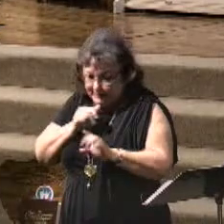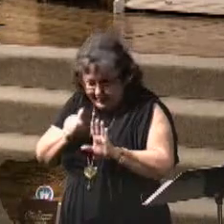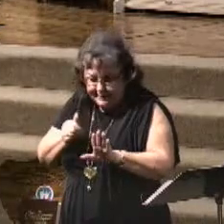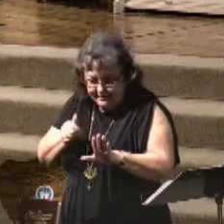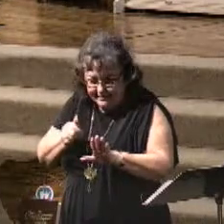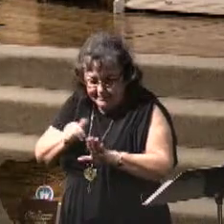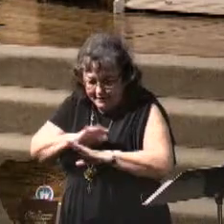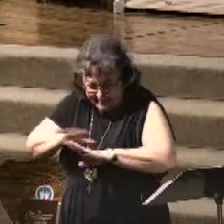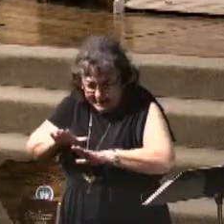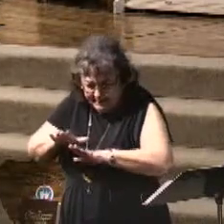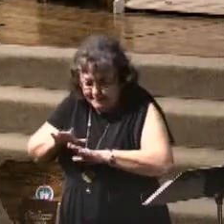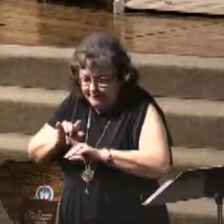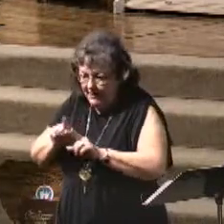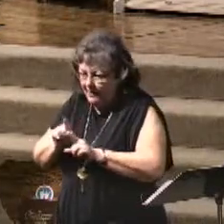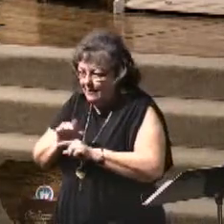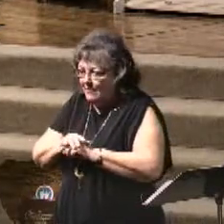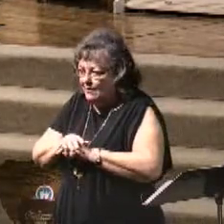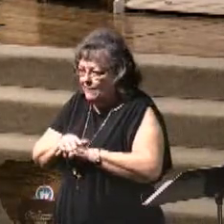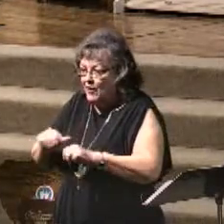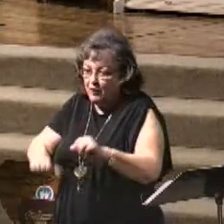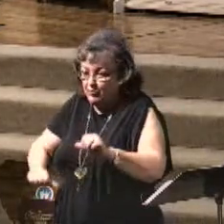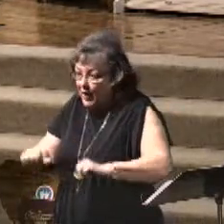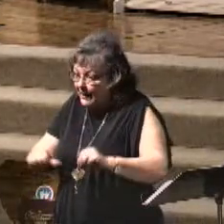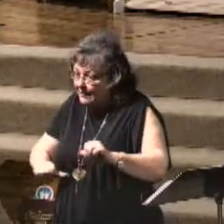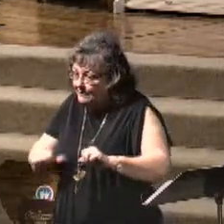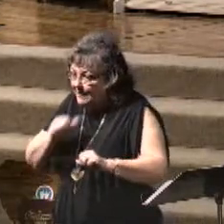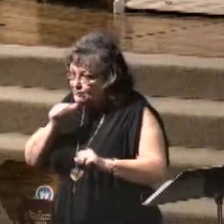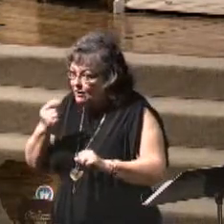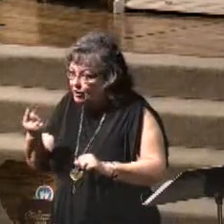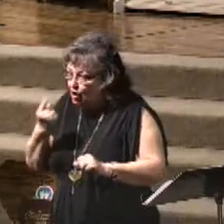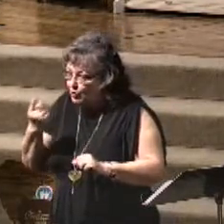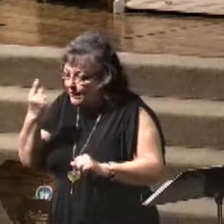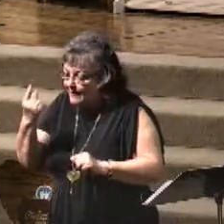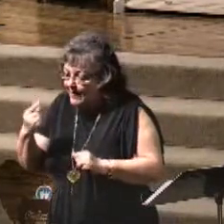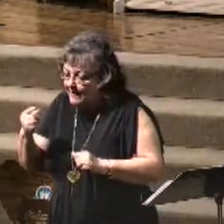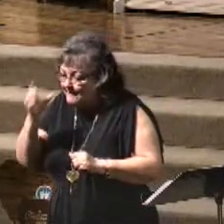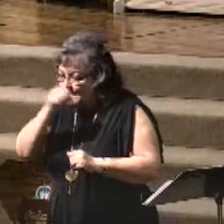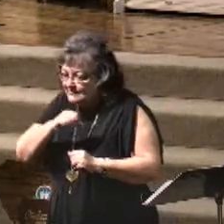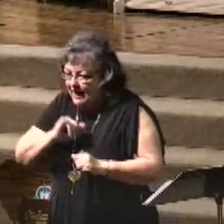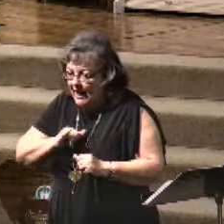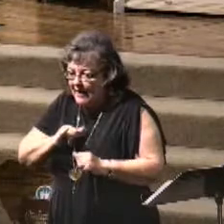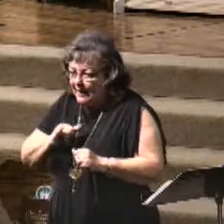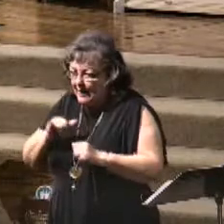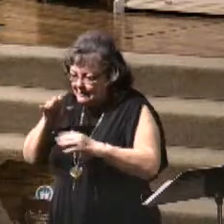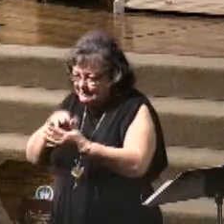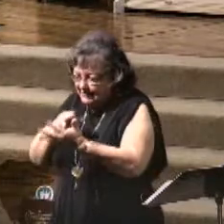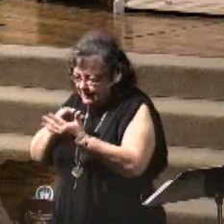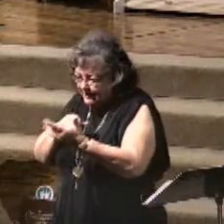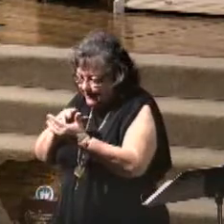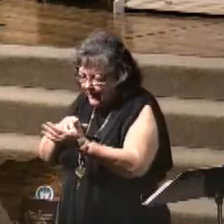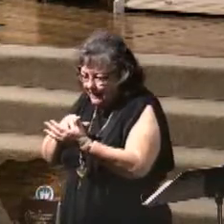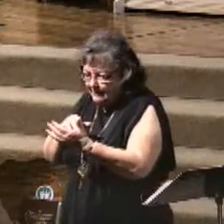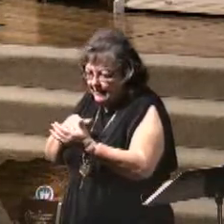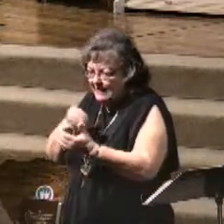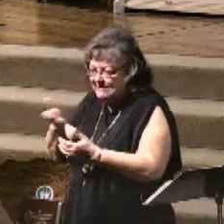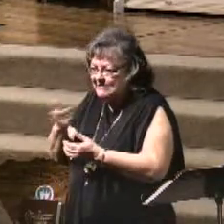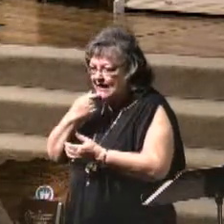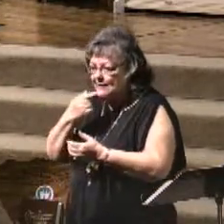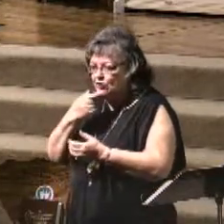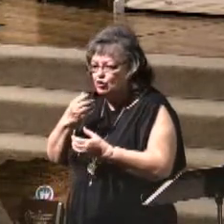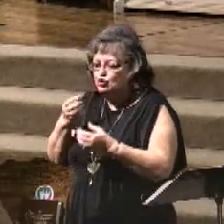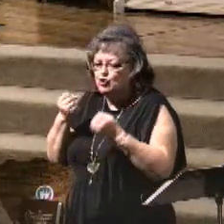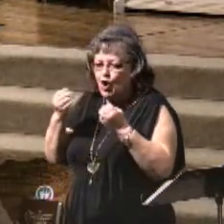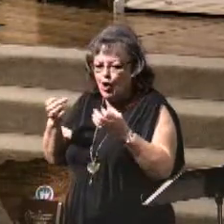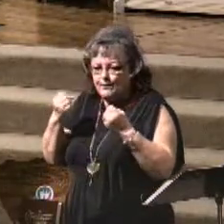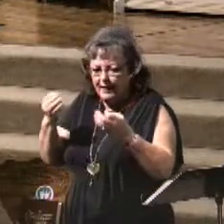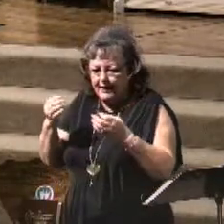So although they're bragging, that's not the only one that they've missed. I did some research on this and boy, I tell you, they say that there's so many